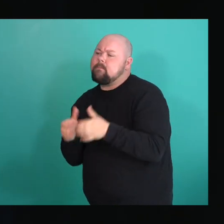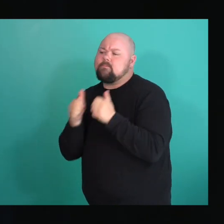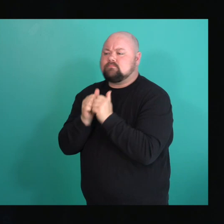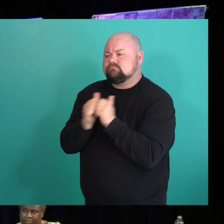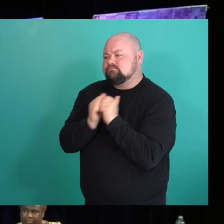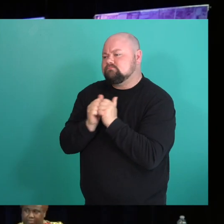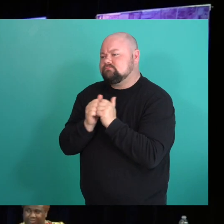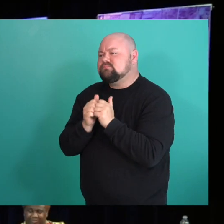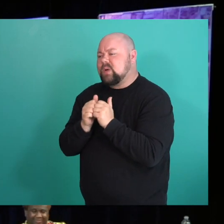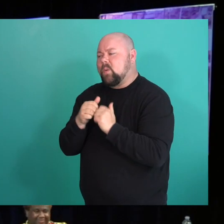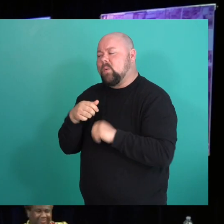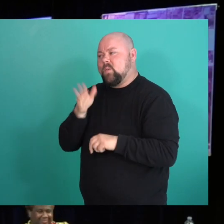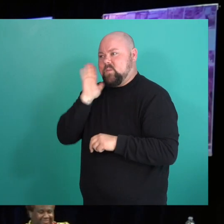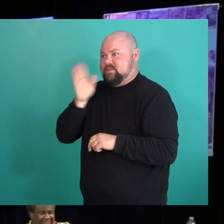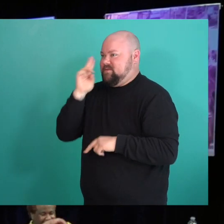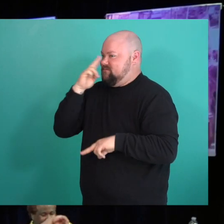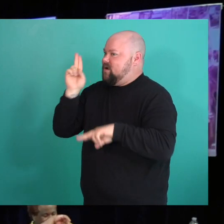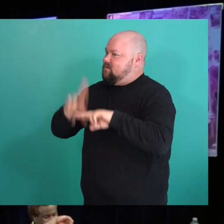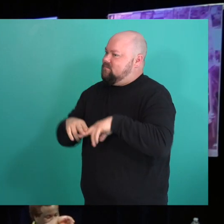think it's going to be so much fun.